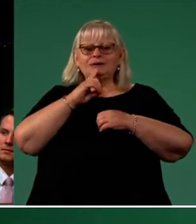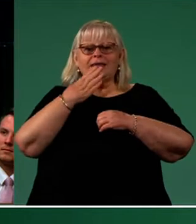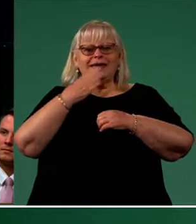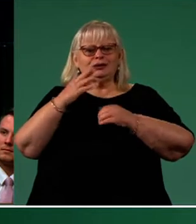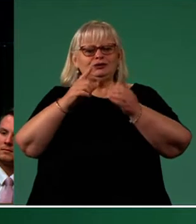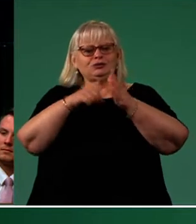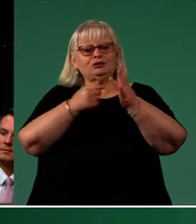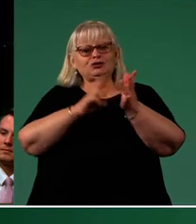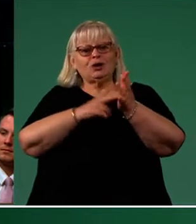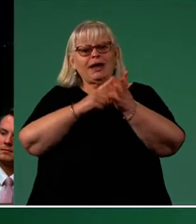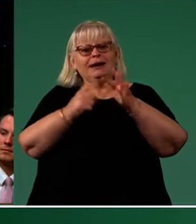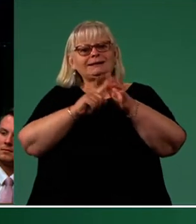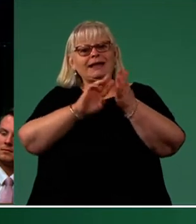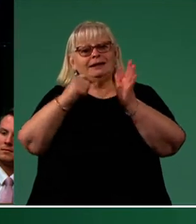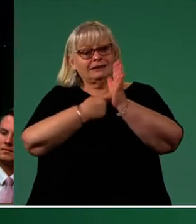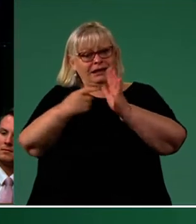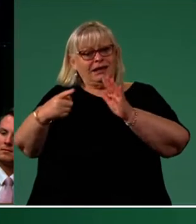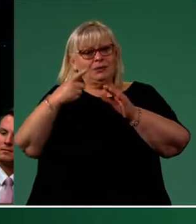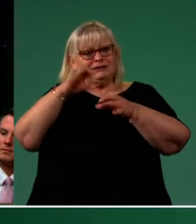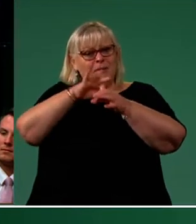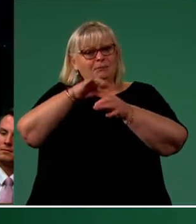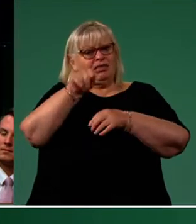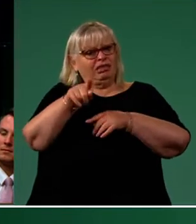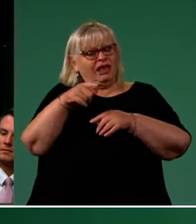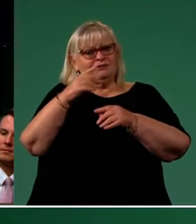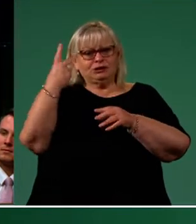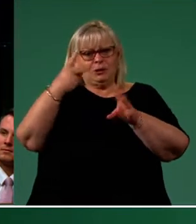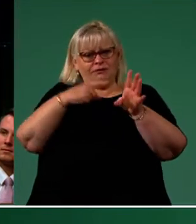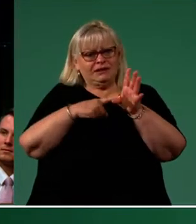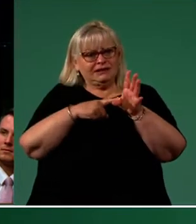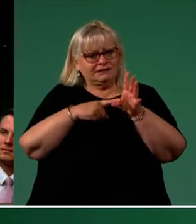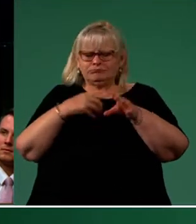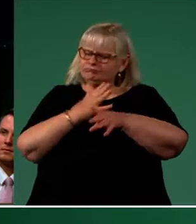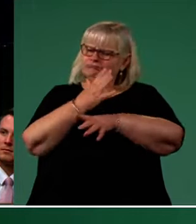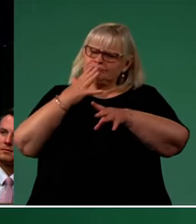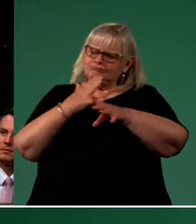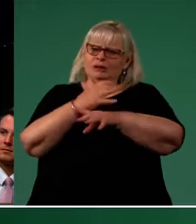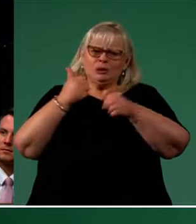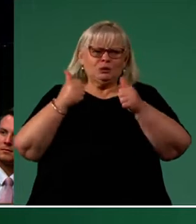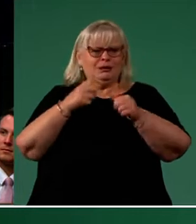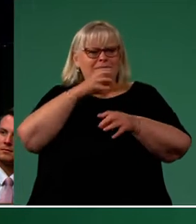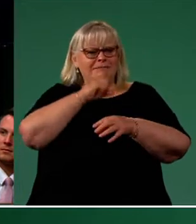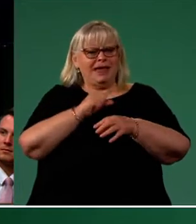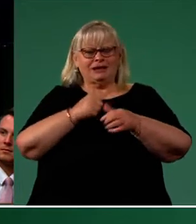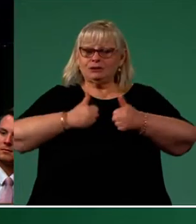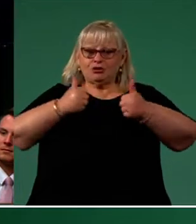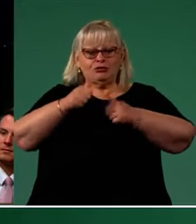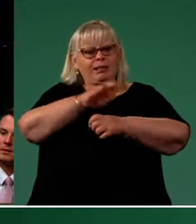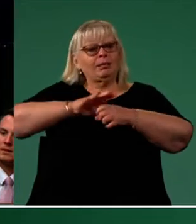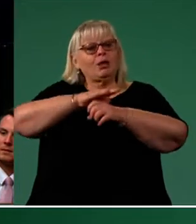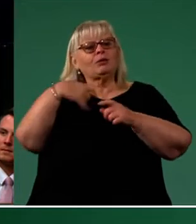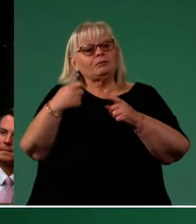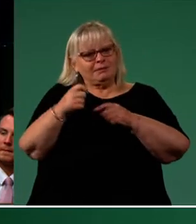Alexander for his 12 years of service to the parliament and to Bennelong. He is a good man and was a great local member.